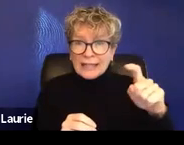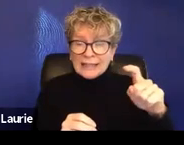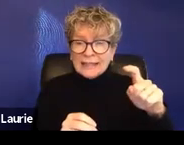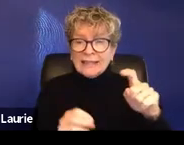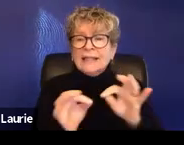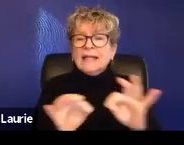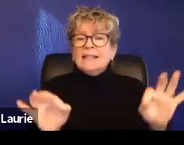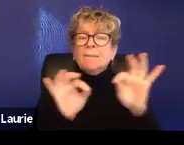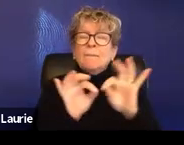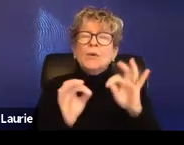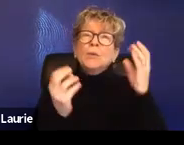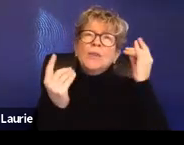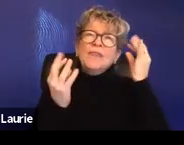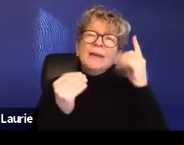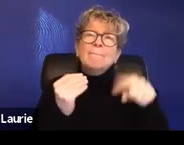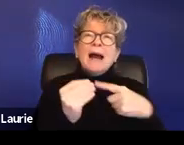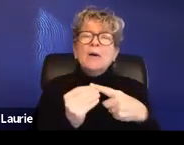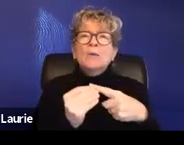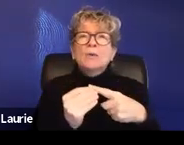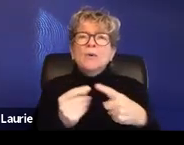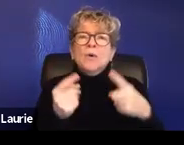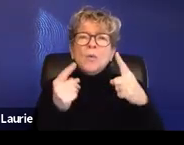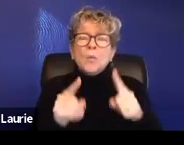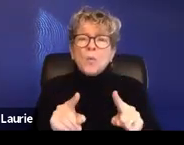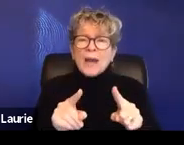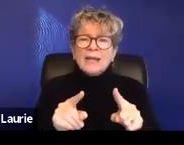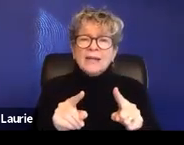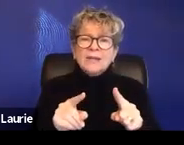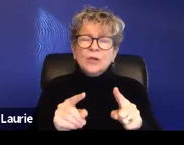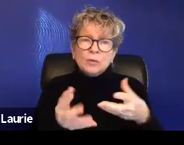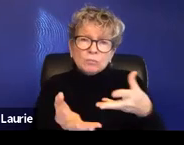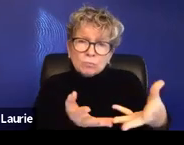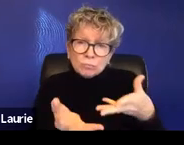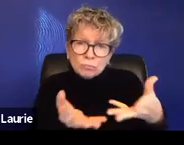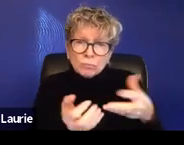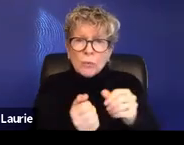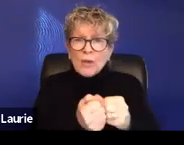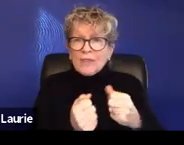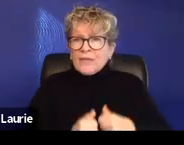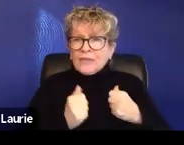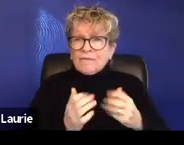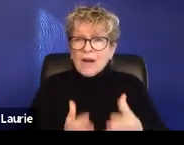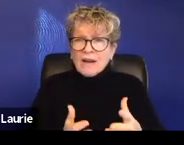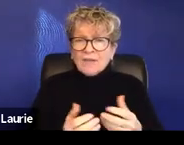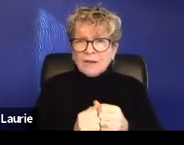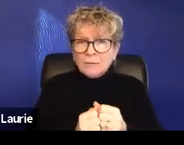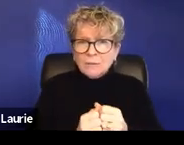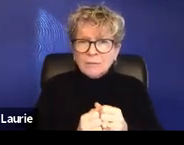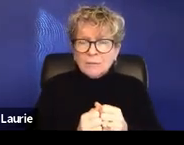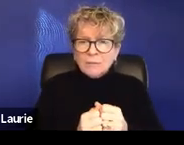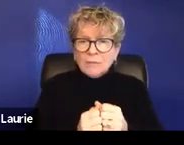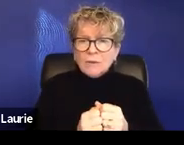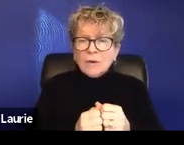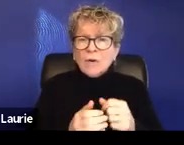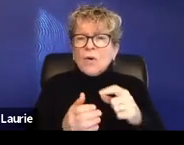important to kind of think about when you're engaging with the survivor, when you're advocating for the survivor, what, what may fall